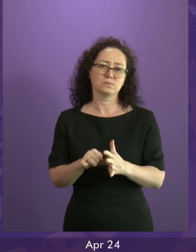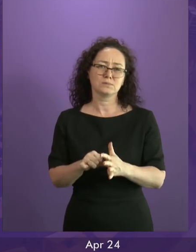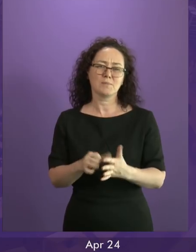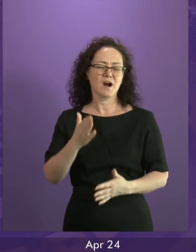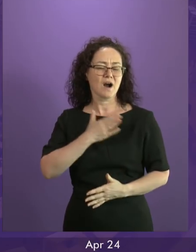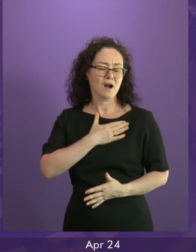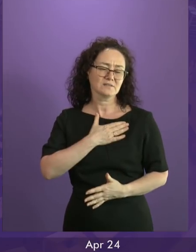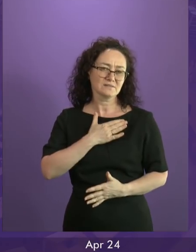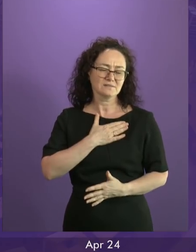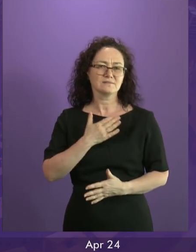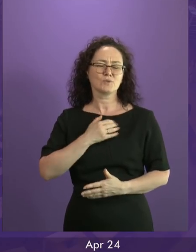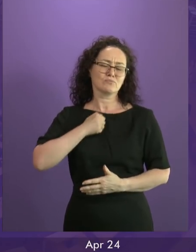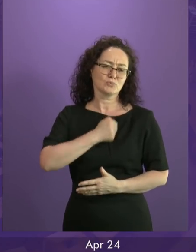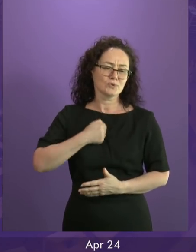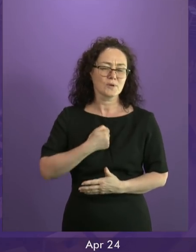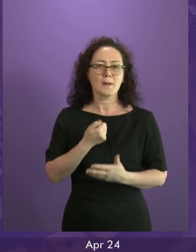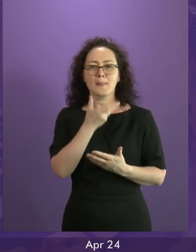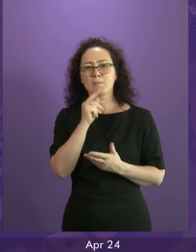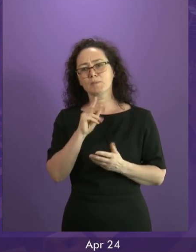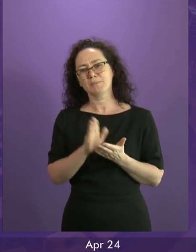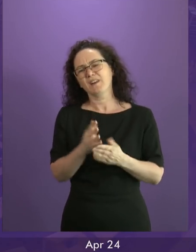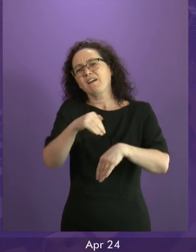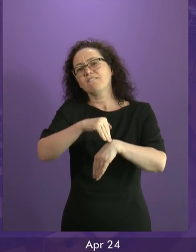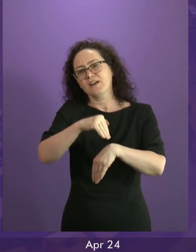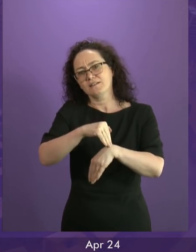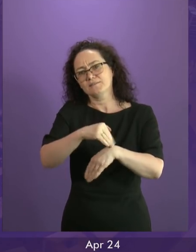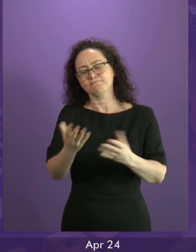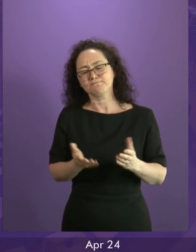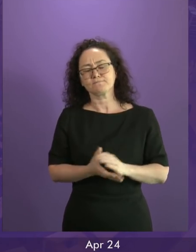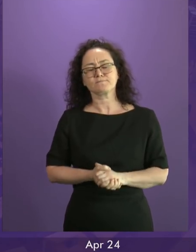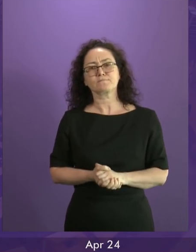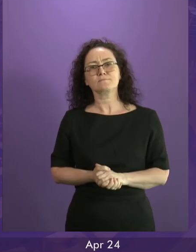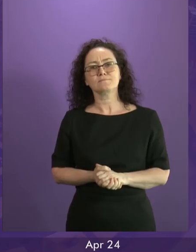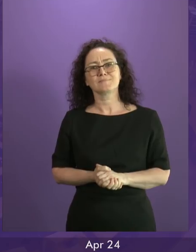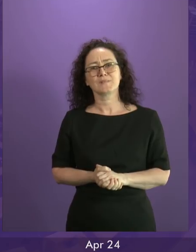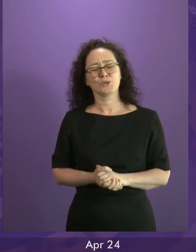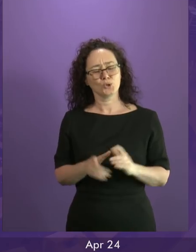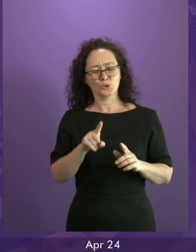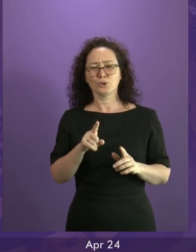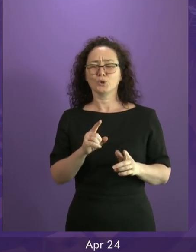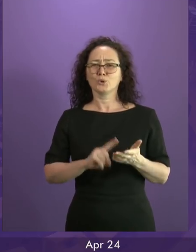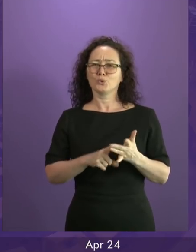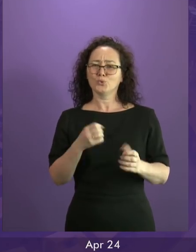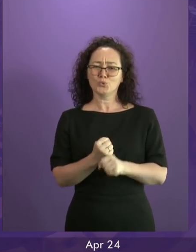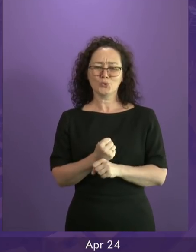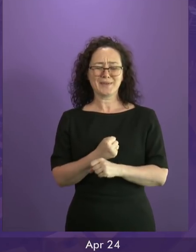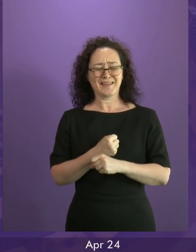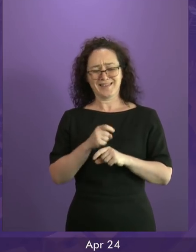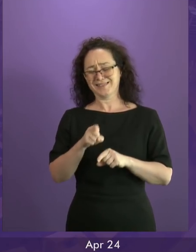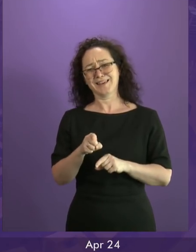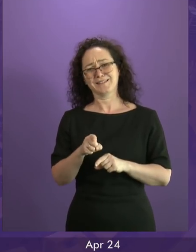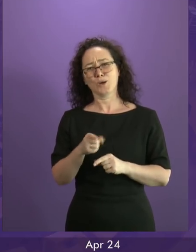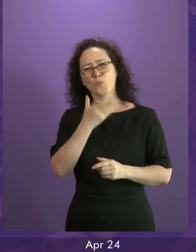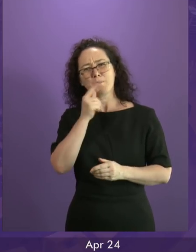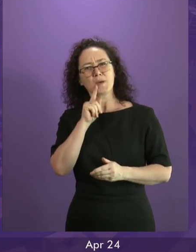injured including of course the British citizens so tragically affected. To launch indiscriminate attacks on innocent people as they attended Easter